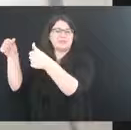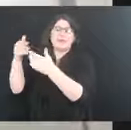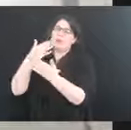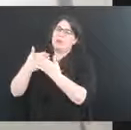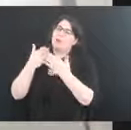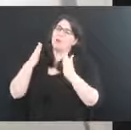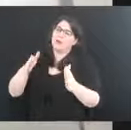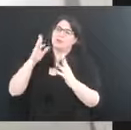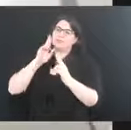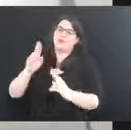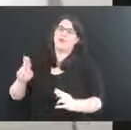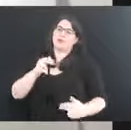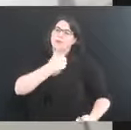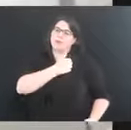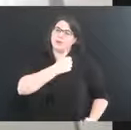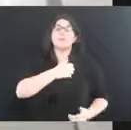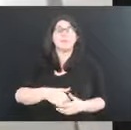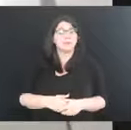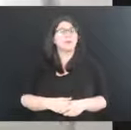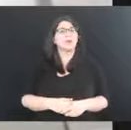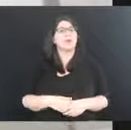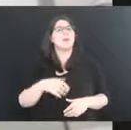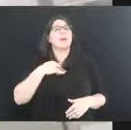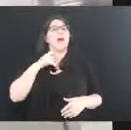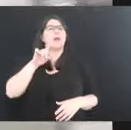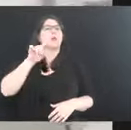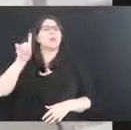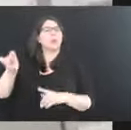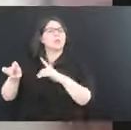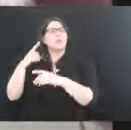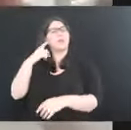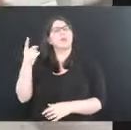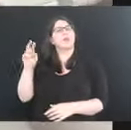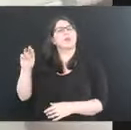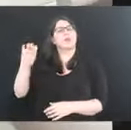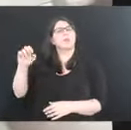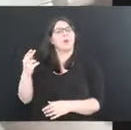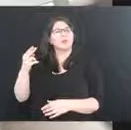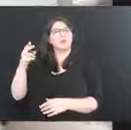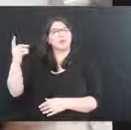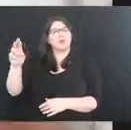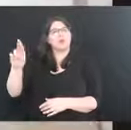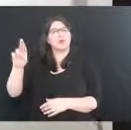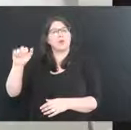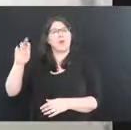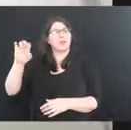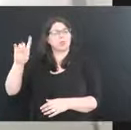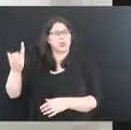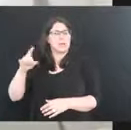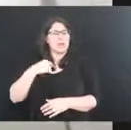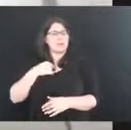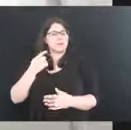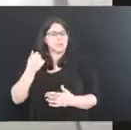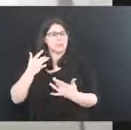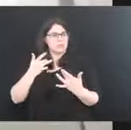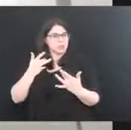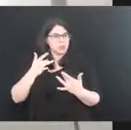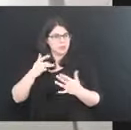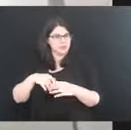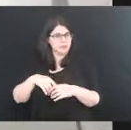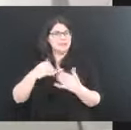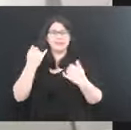today, I'd like to direct it to Drs. Marsh and Dr. Amjad because I find this very concerning. I look today at the numbers,